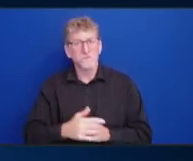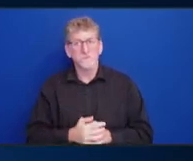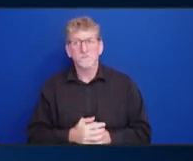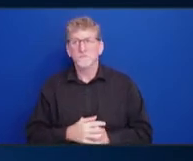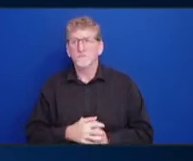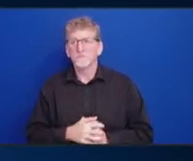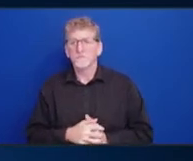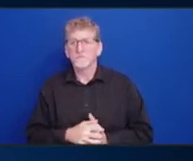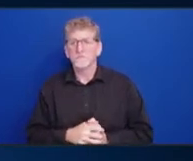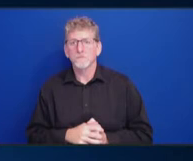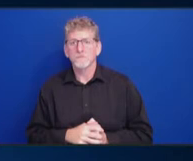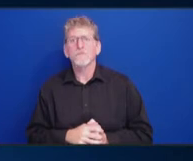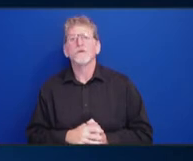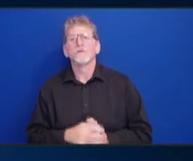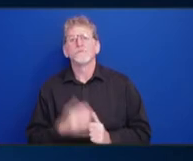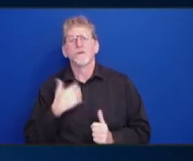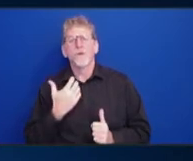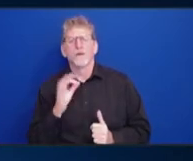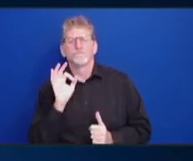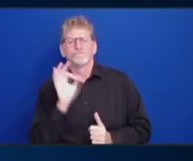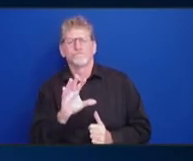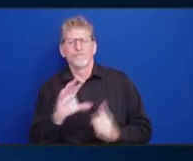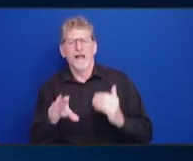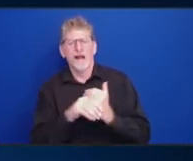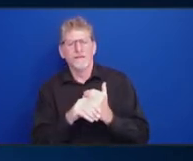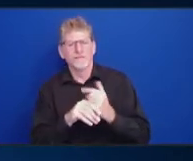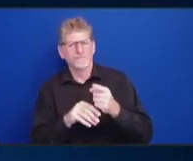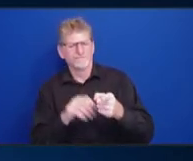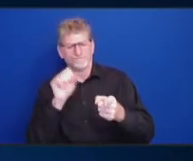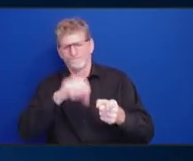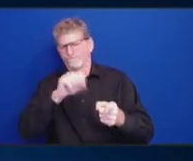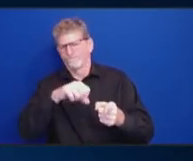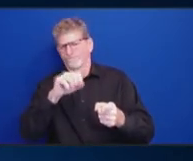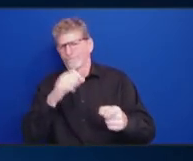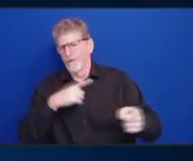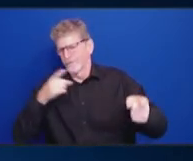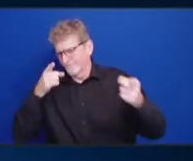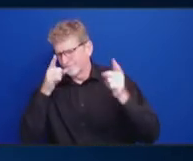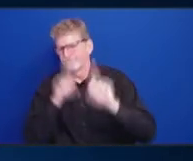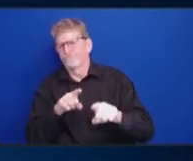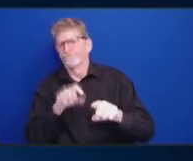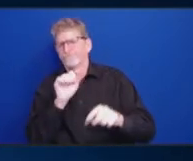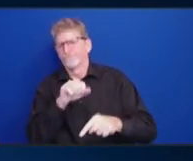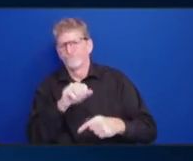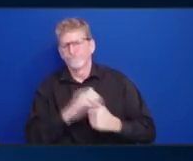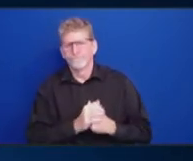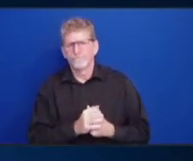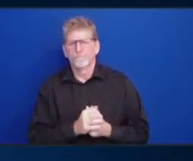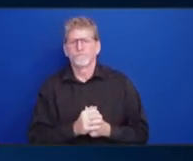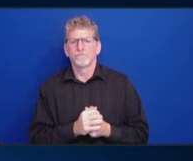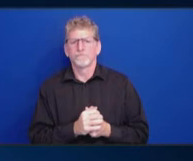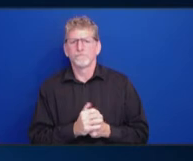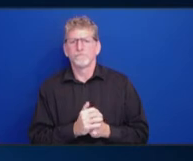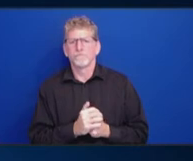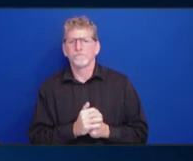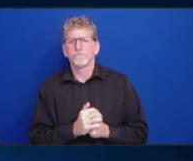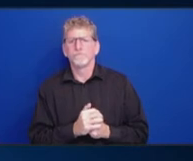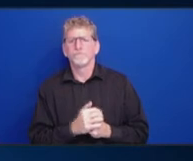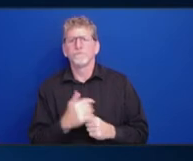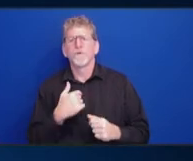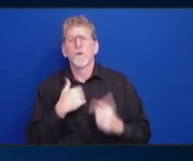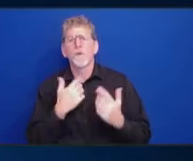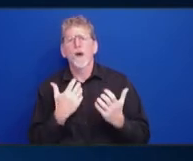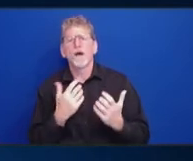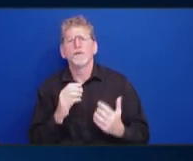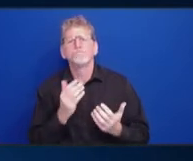that was great. Really quickly, would like to just suggest we get some more information about how parts